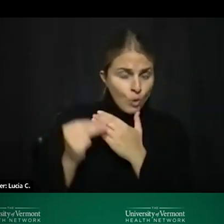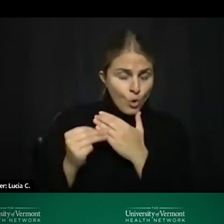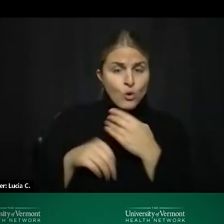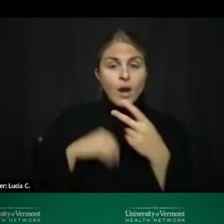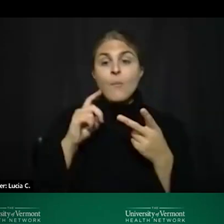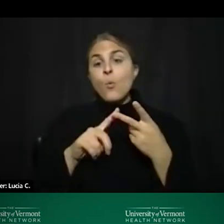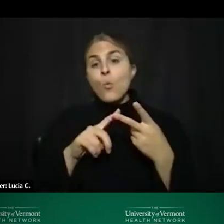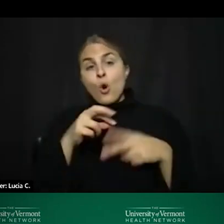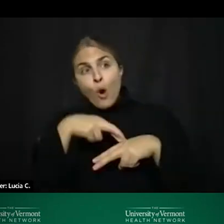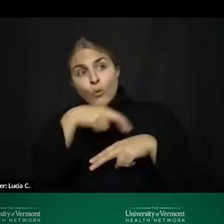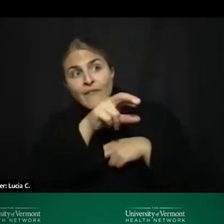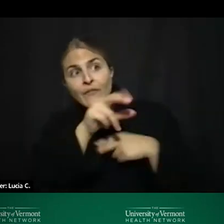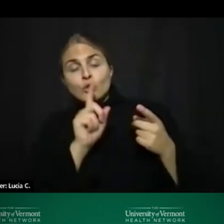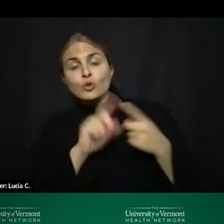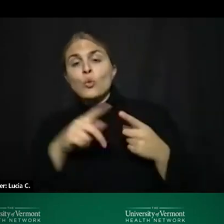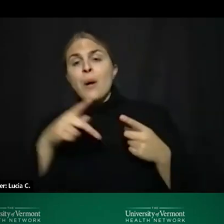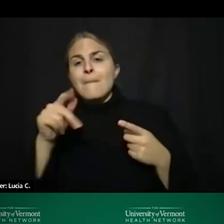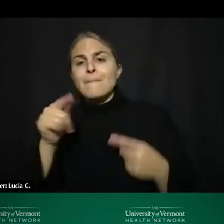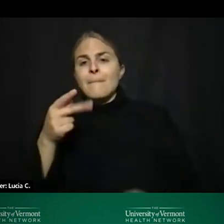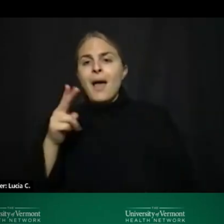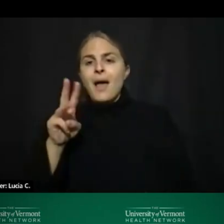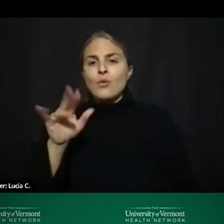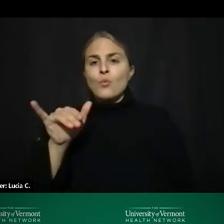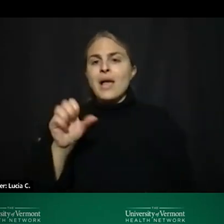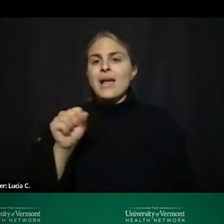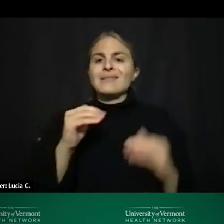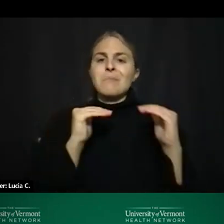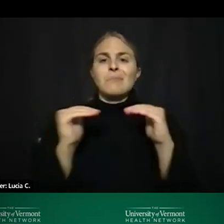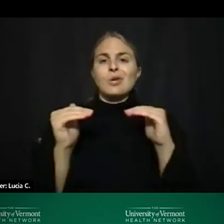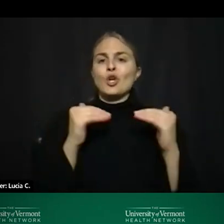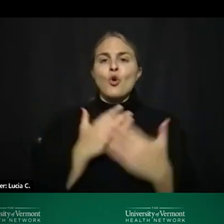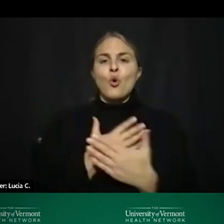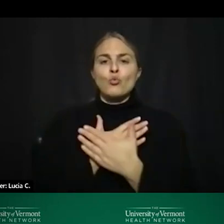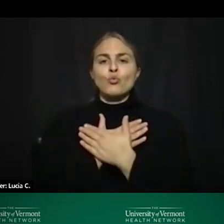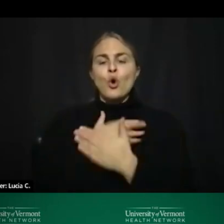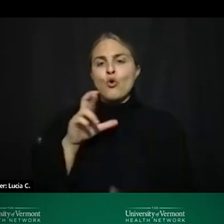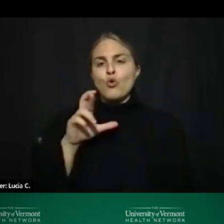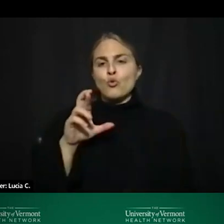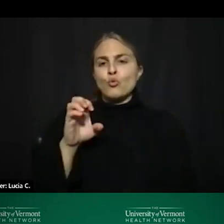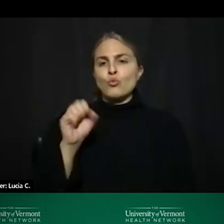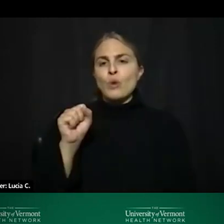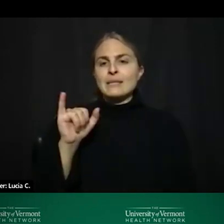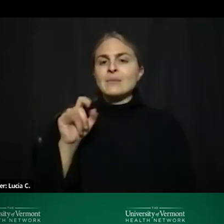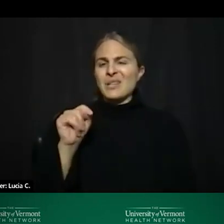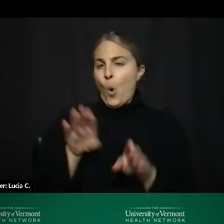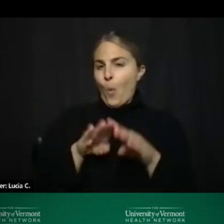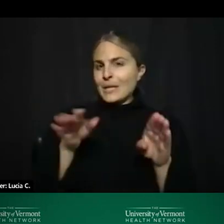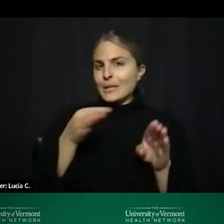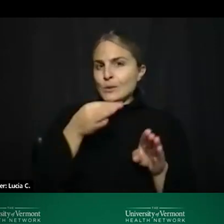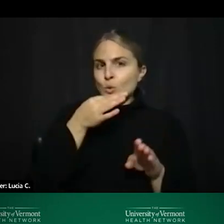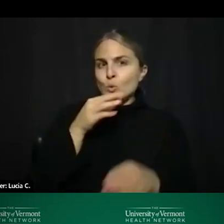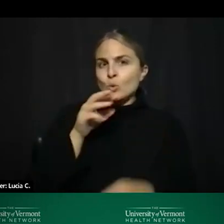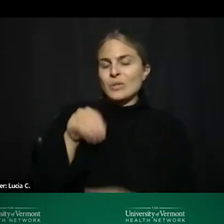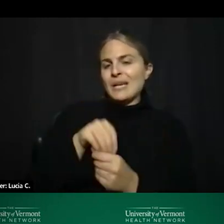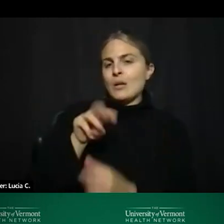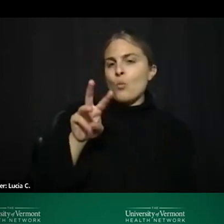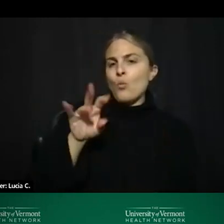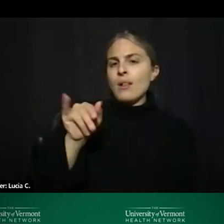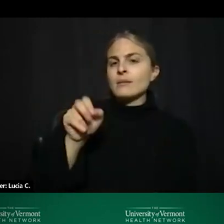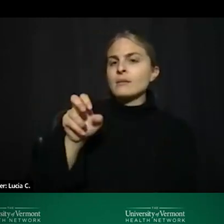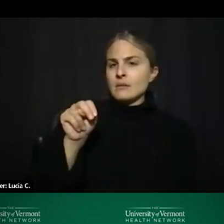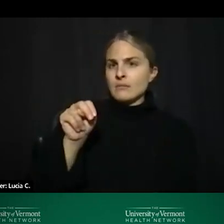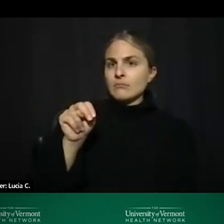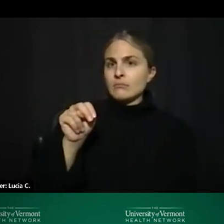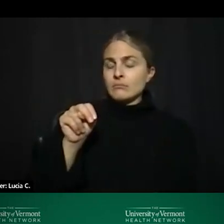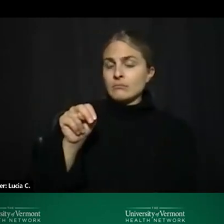referral to pathways peer respite program which is opening soon in willston so thoughts